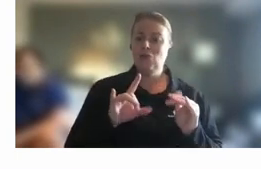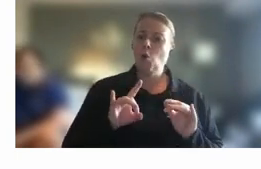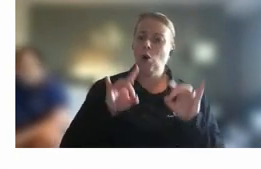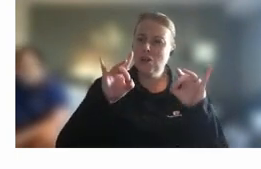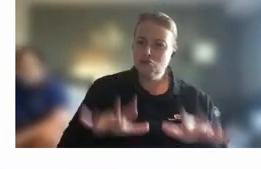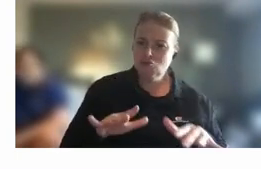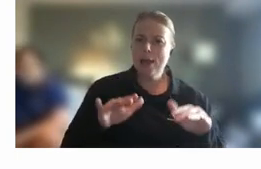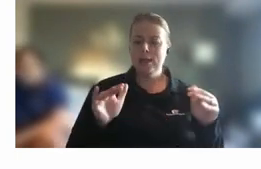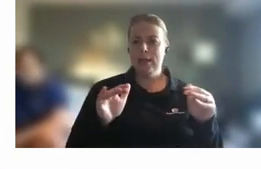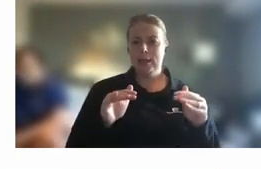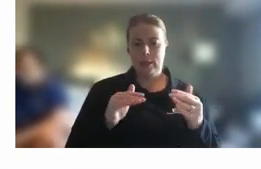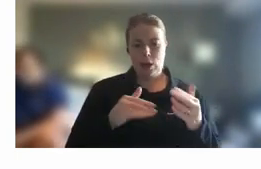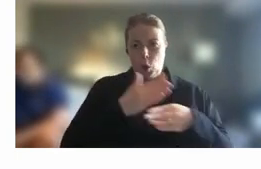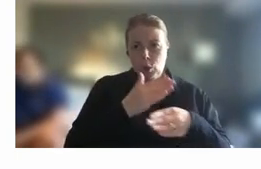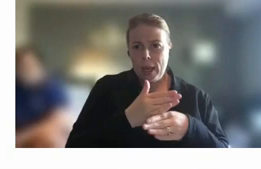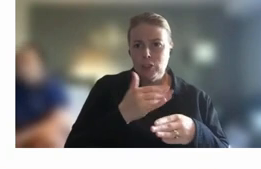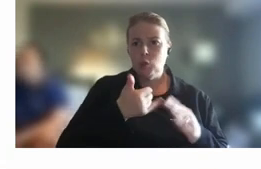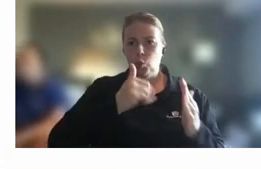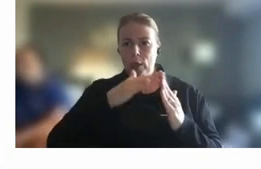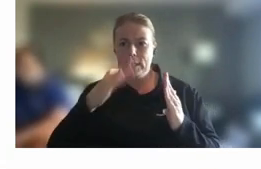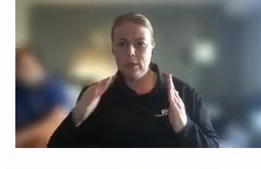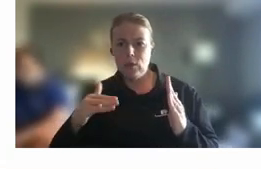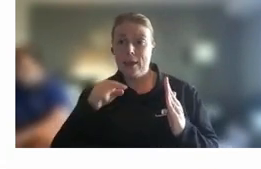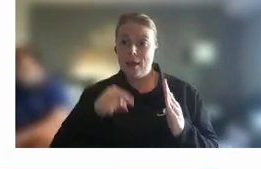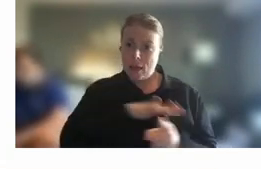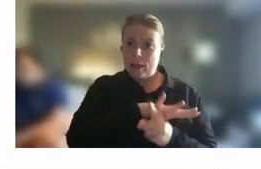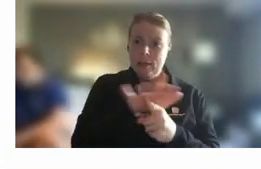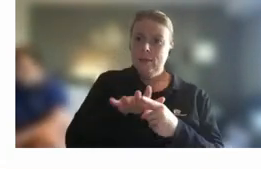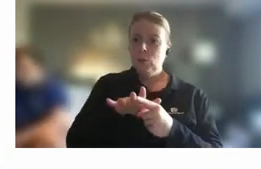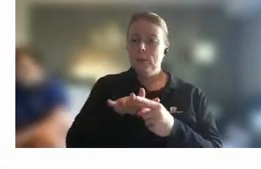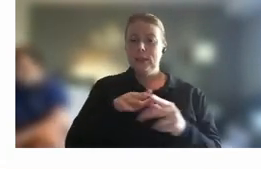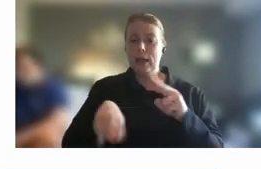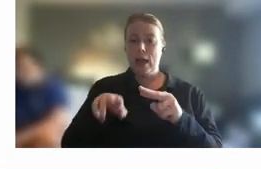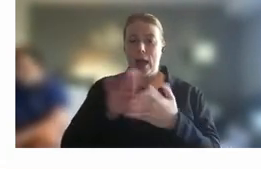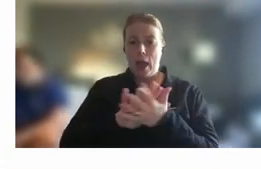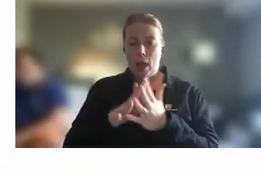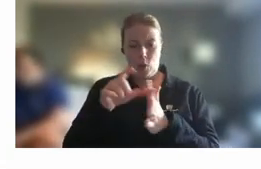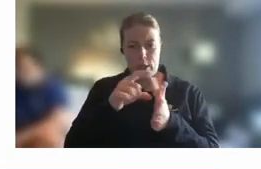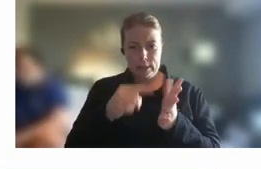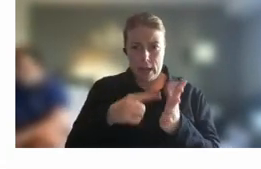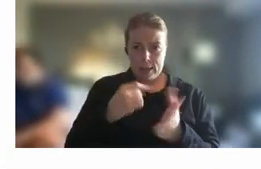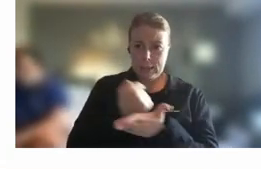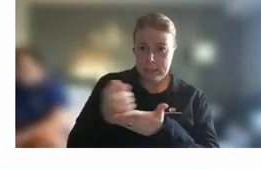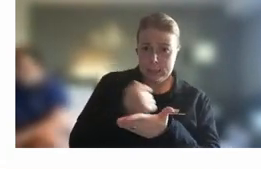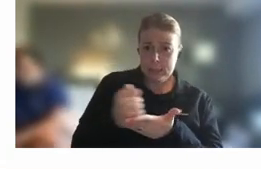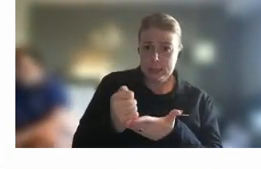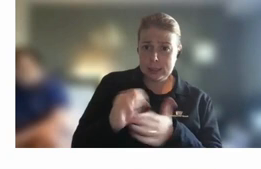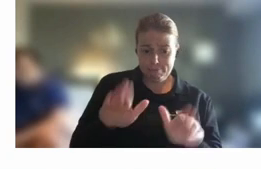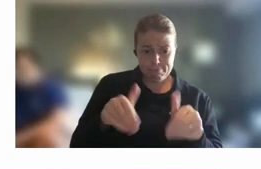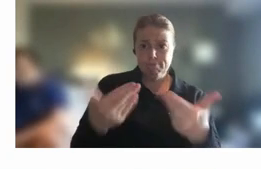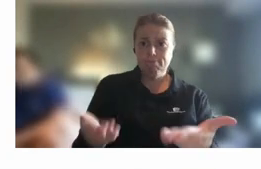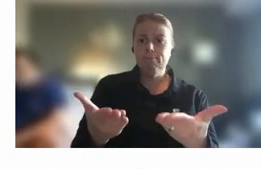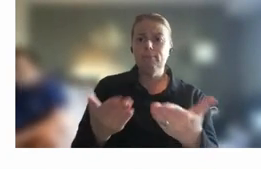standard for industry and that really shapes how data and statistics um is delivered in its